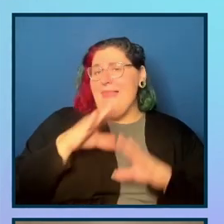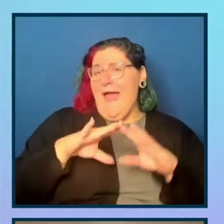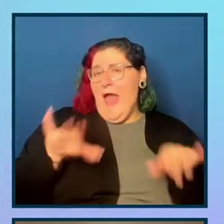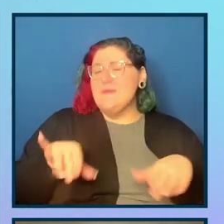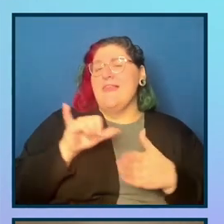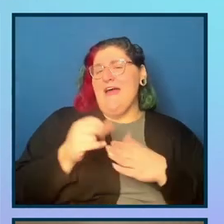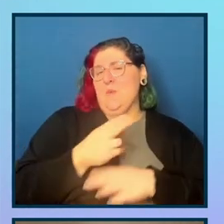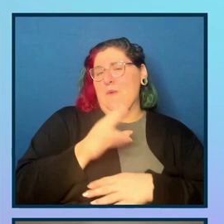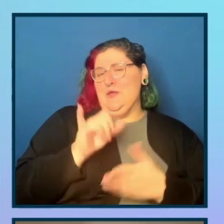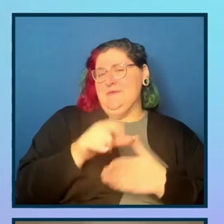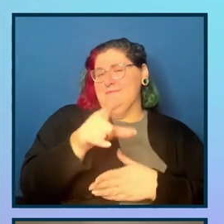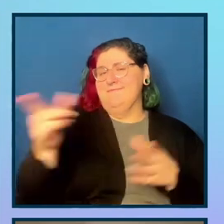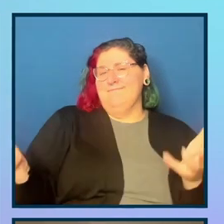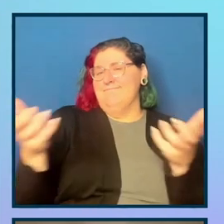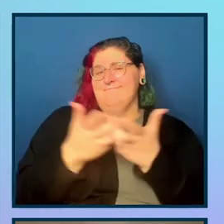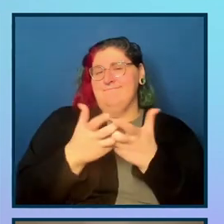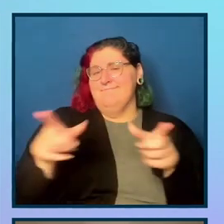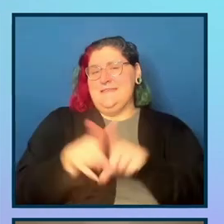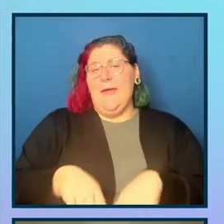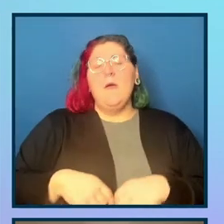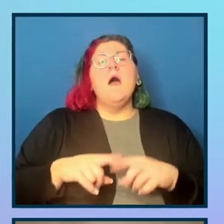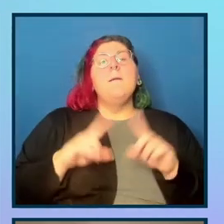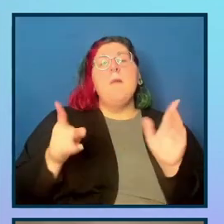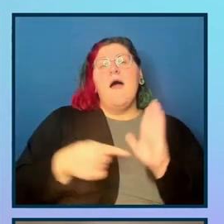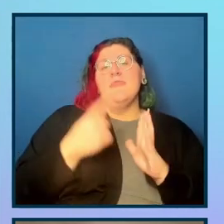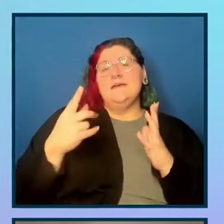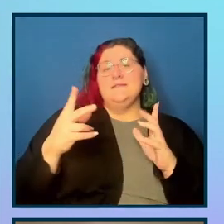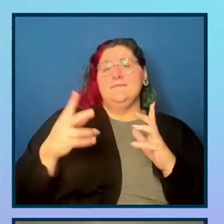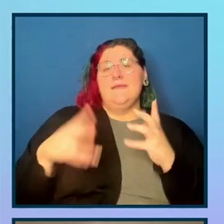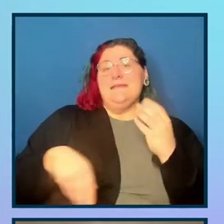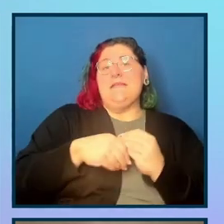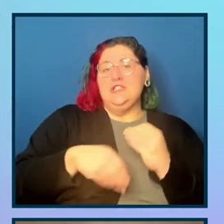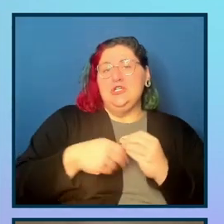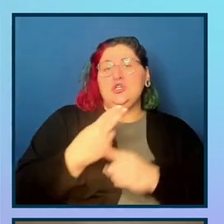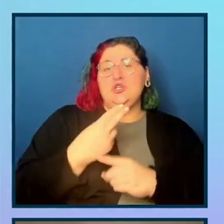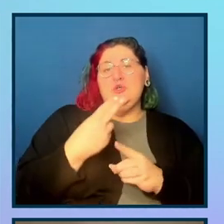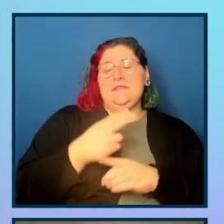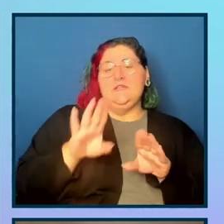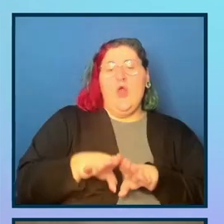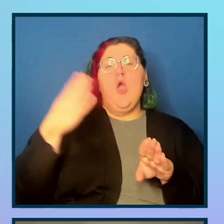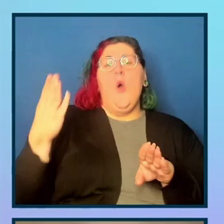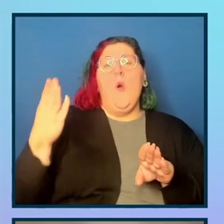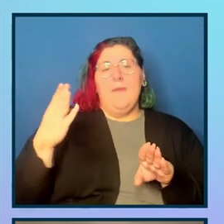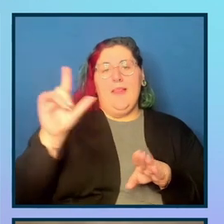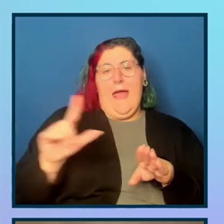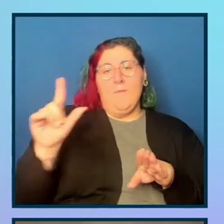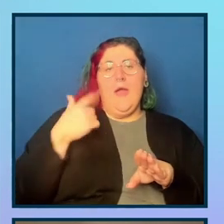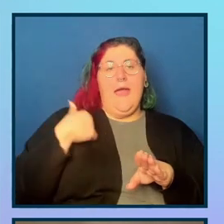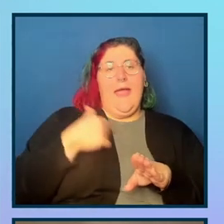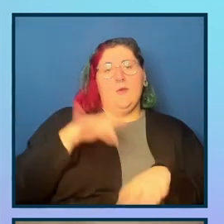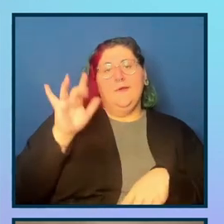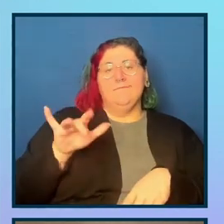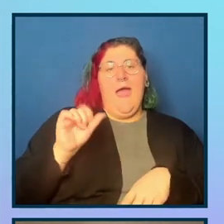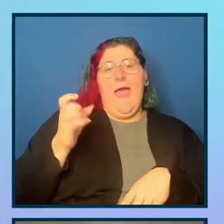hood. But this extension uses the Axe Core open source library. And we just called Axe.run for those JavaScript developers